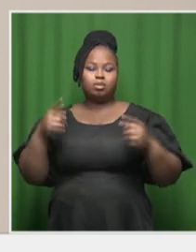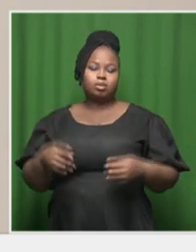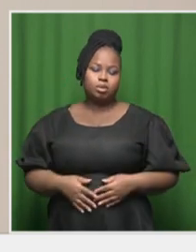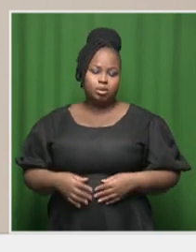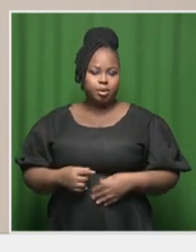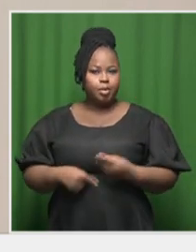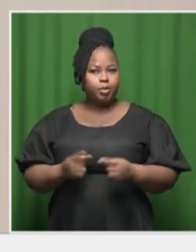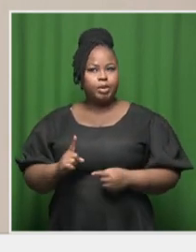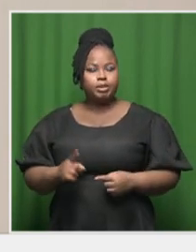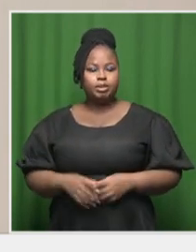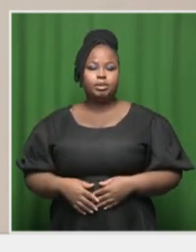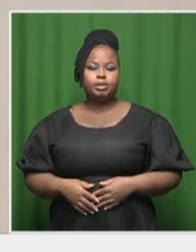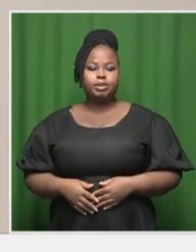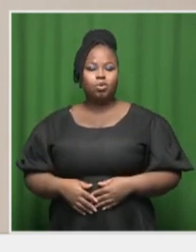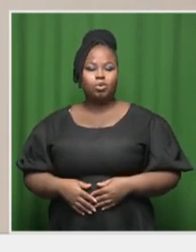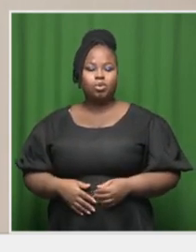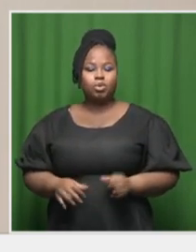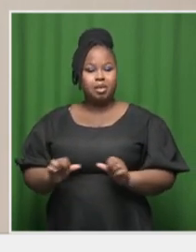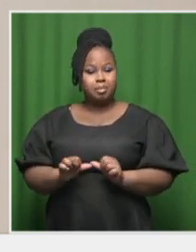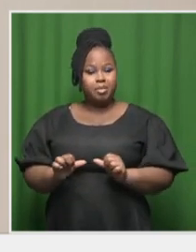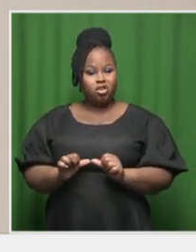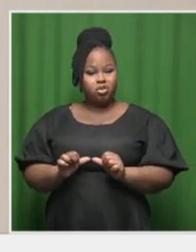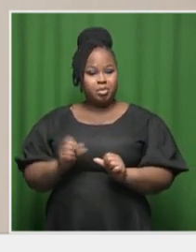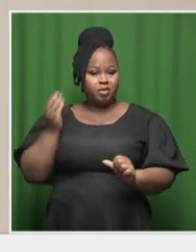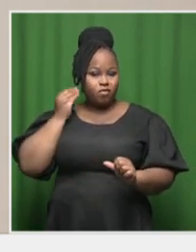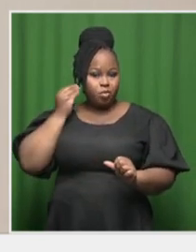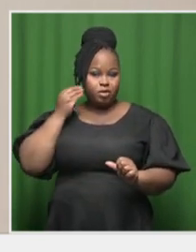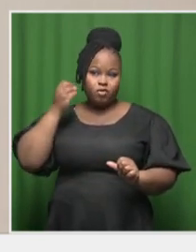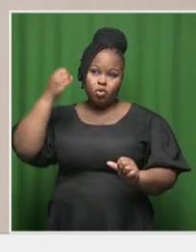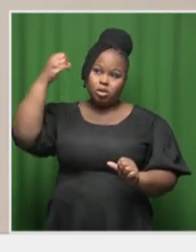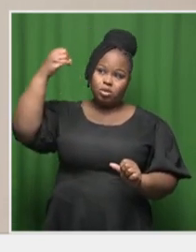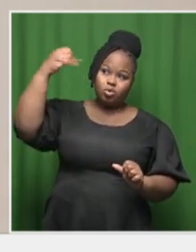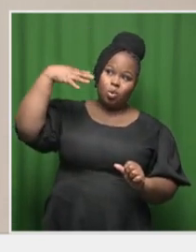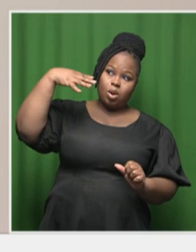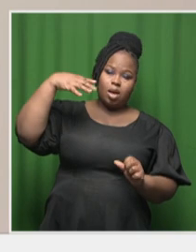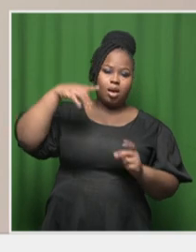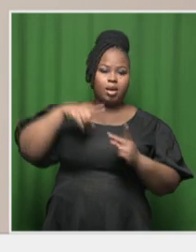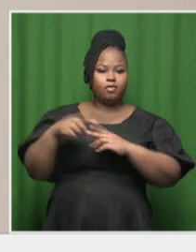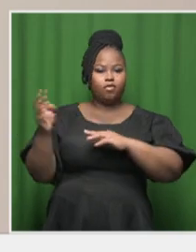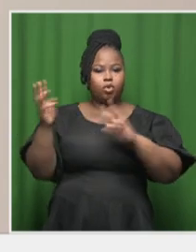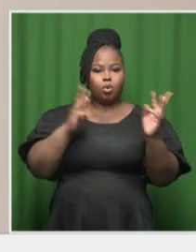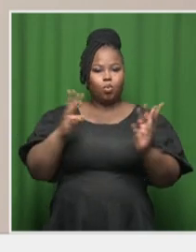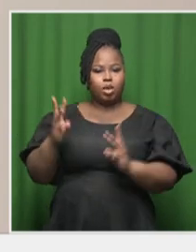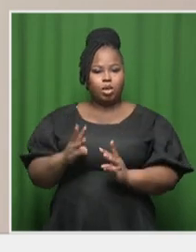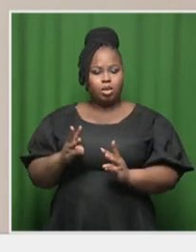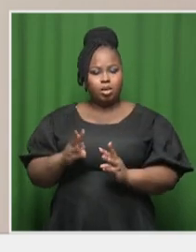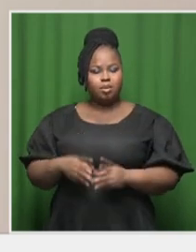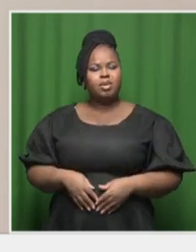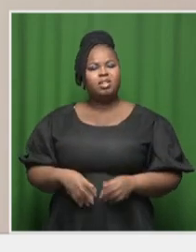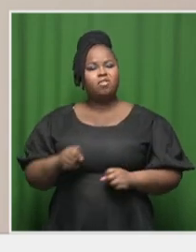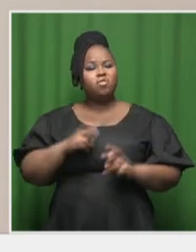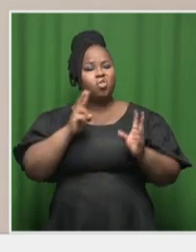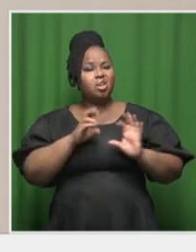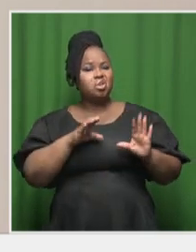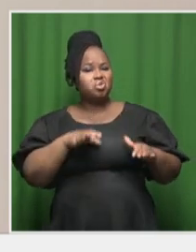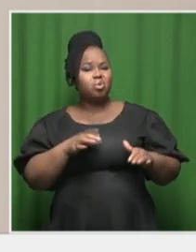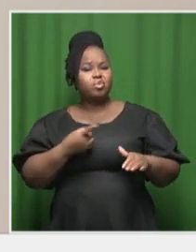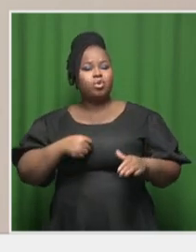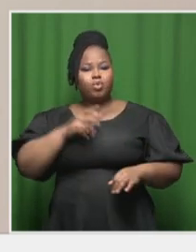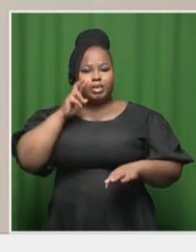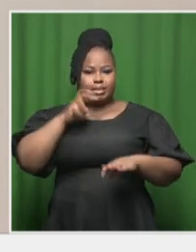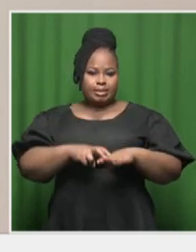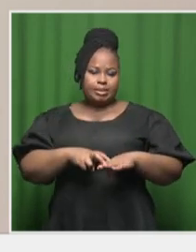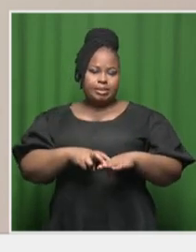the measurement data that we need for solar and for wind. From an ESCOM point of view, technically, we require